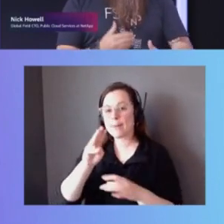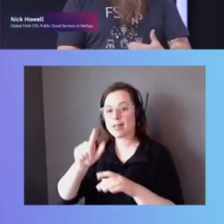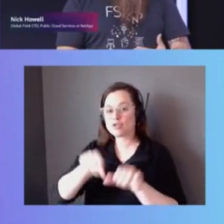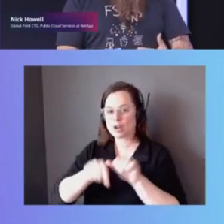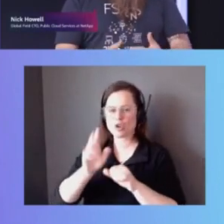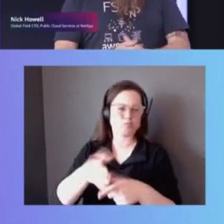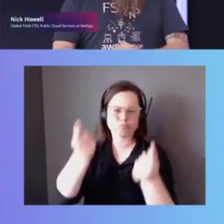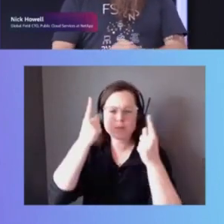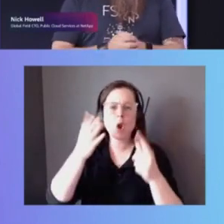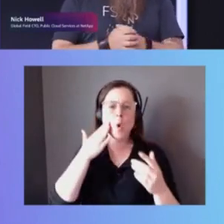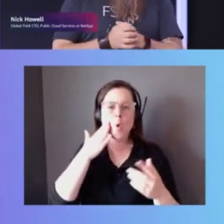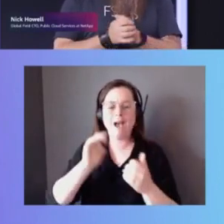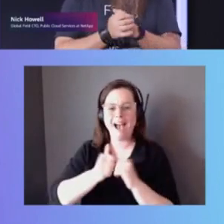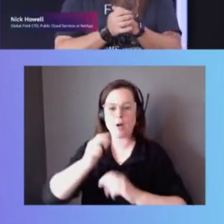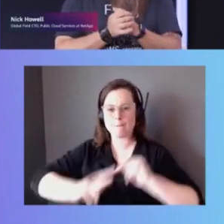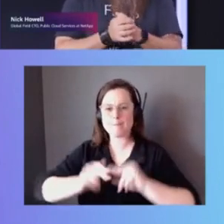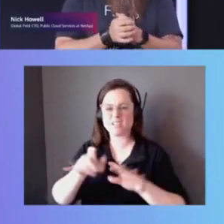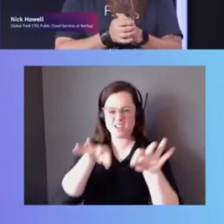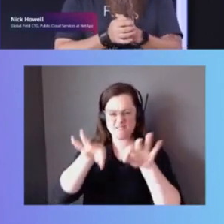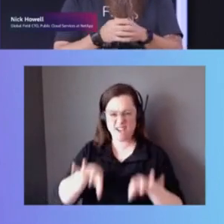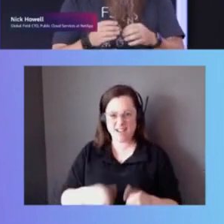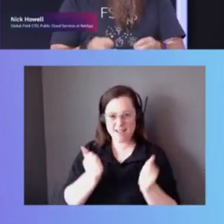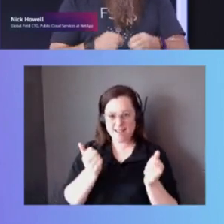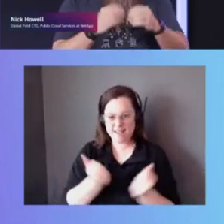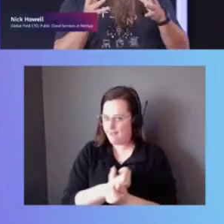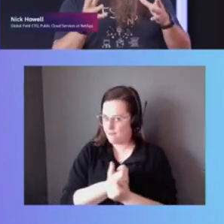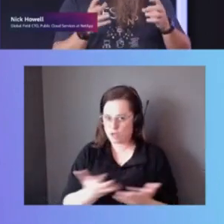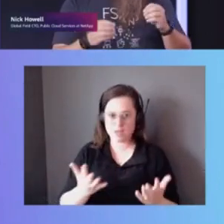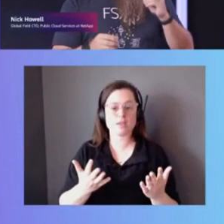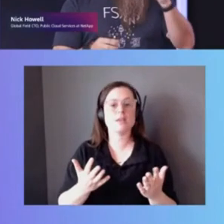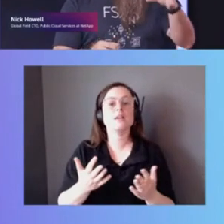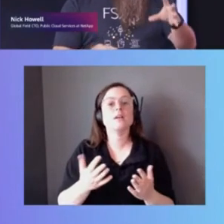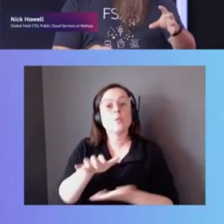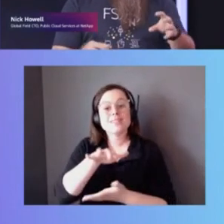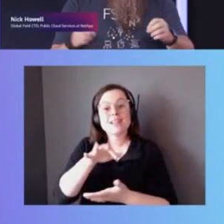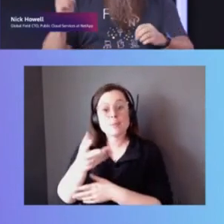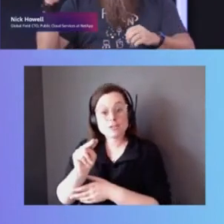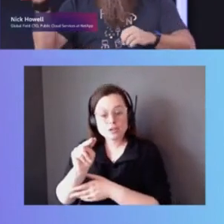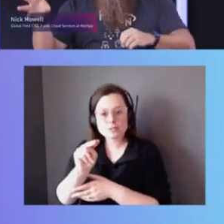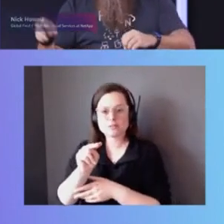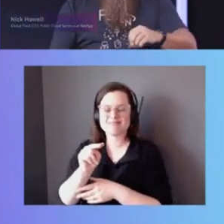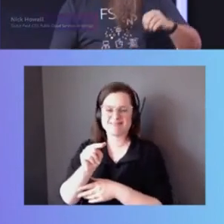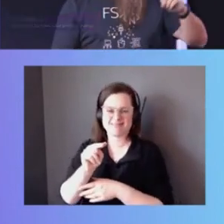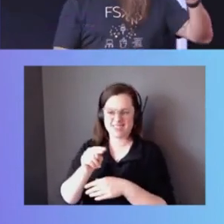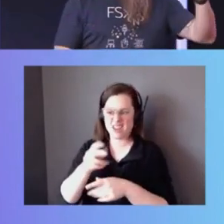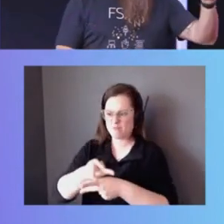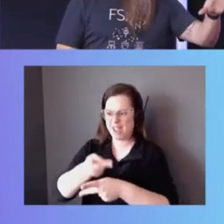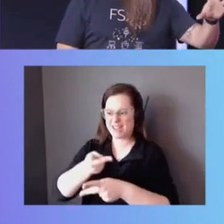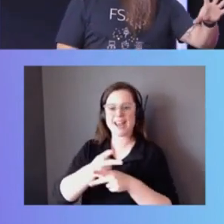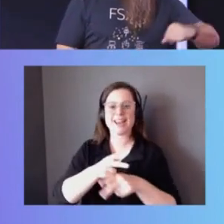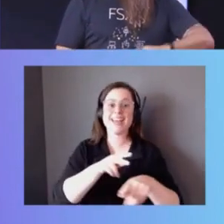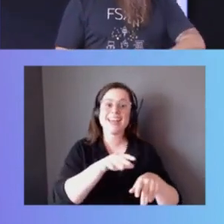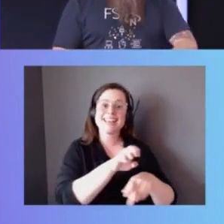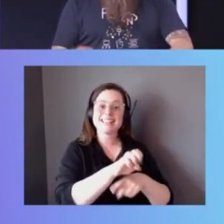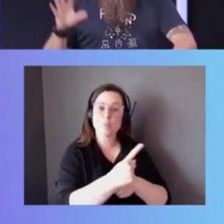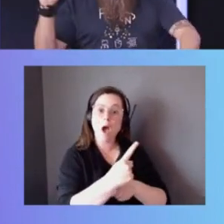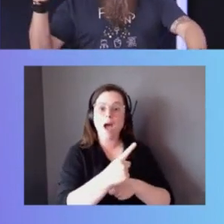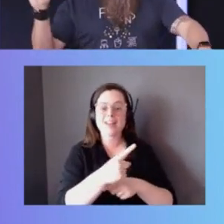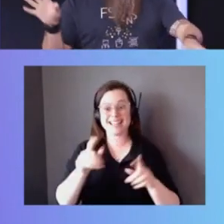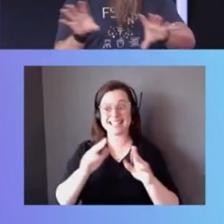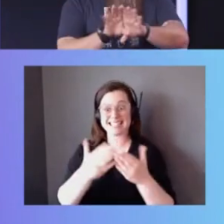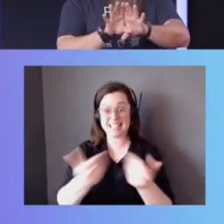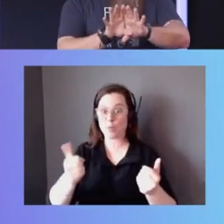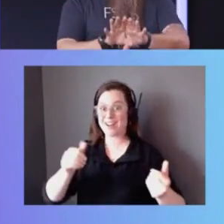be able to define all of that stuff. And you can, with CloudFormation, you can maintain a deployment in East 1 and a different deployment in West 2